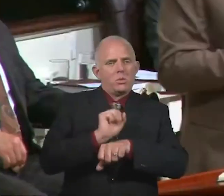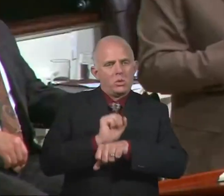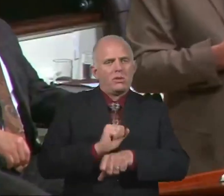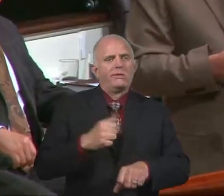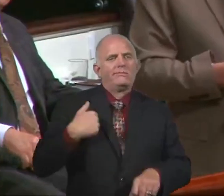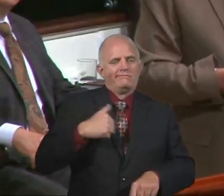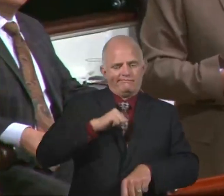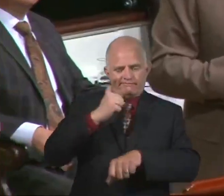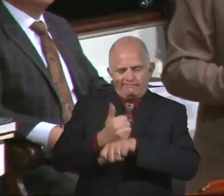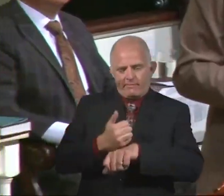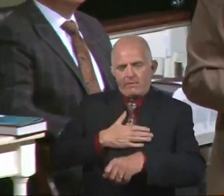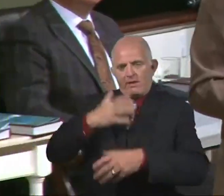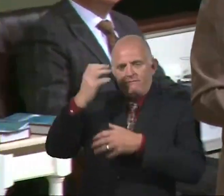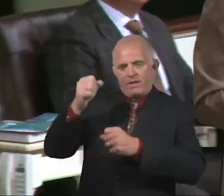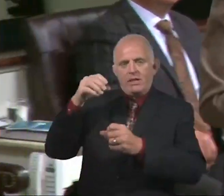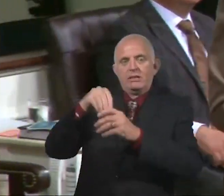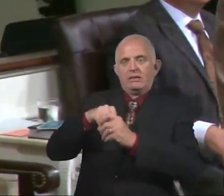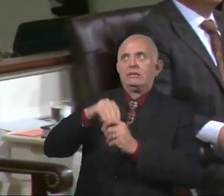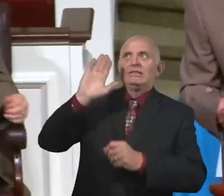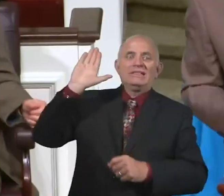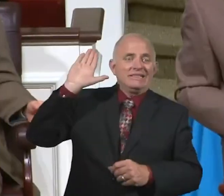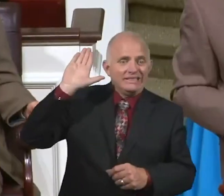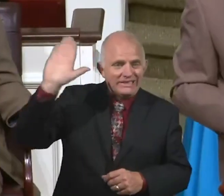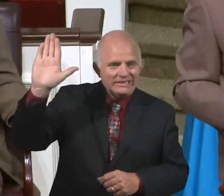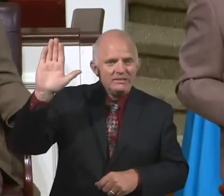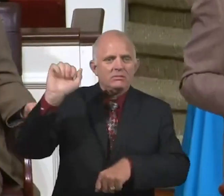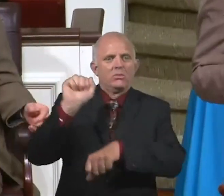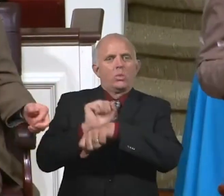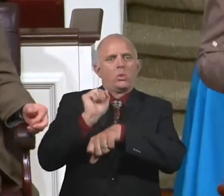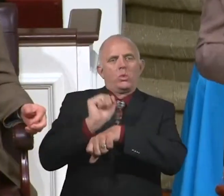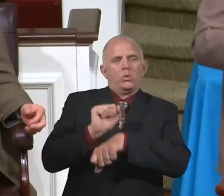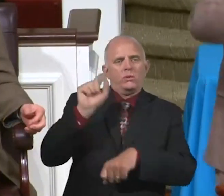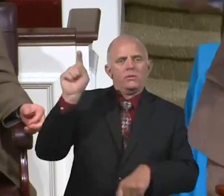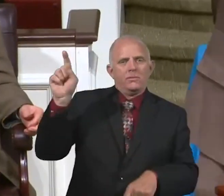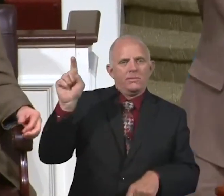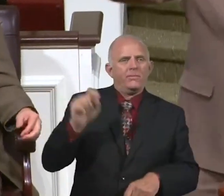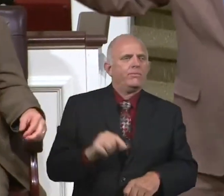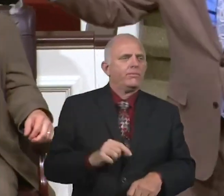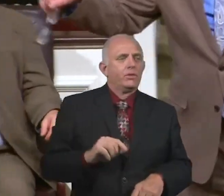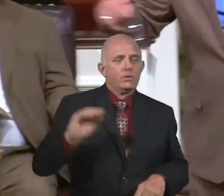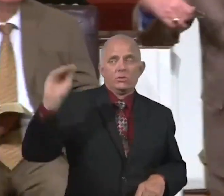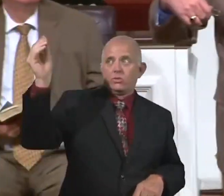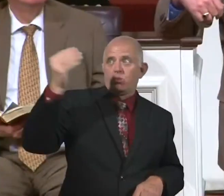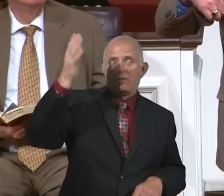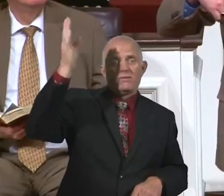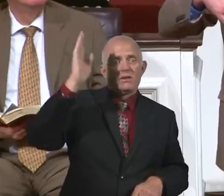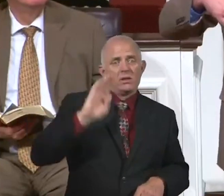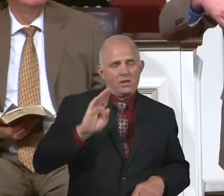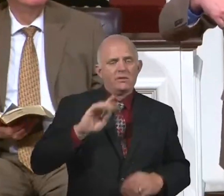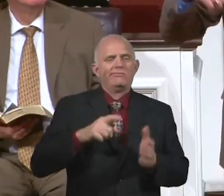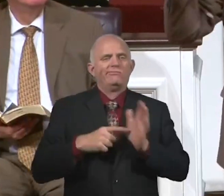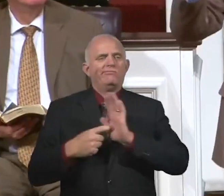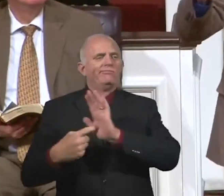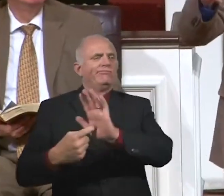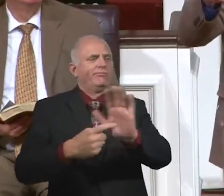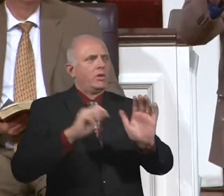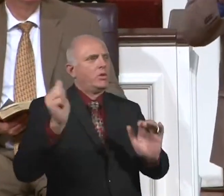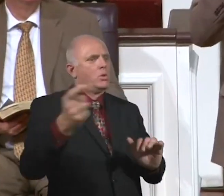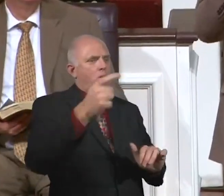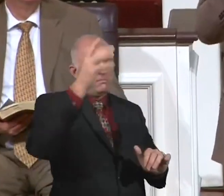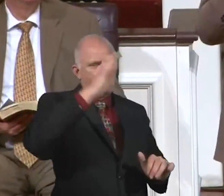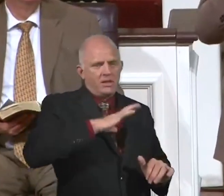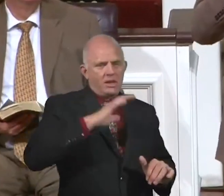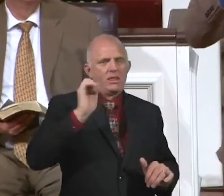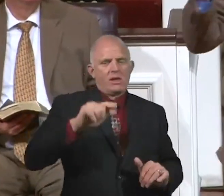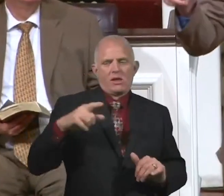You know, after God saves me, the Bible tells us in Titus chapter two, the grace of God which appeared to all men that brings to us salvation, that same